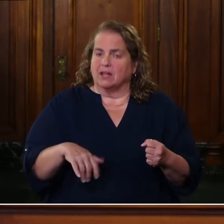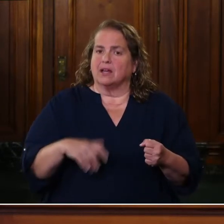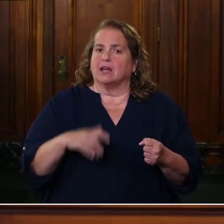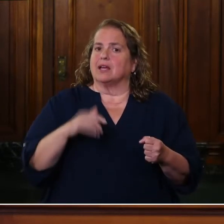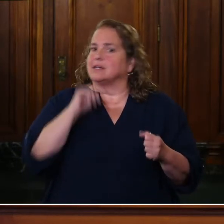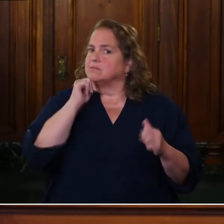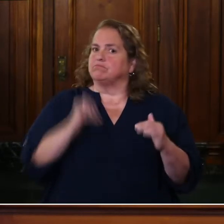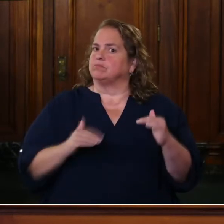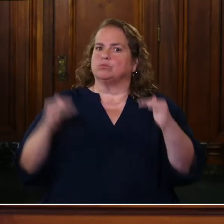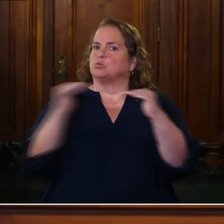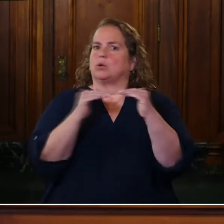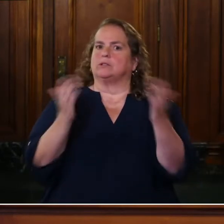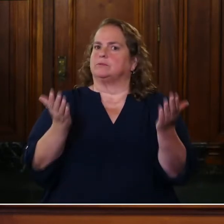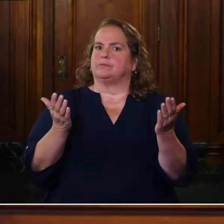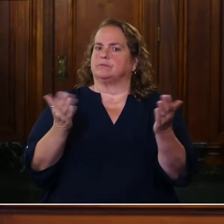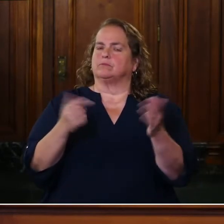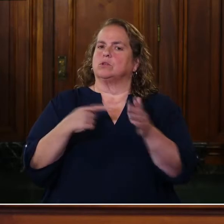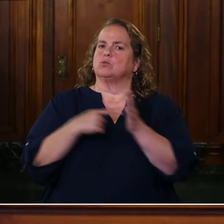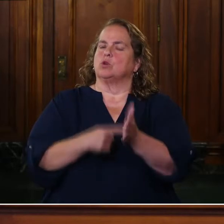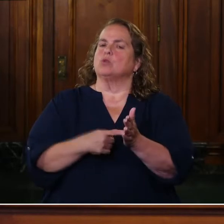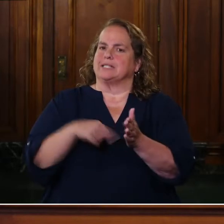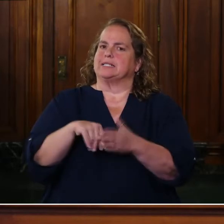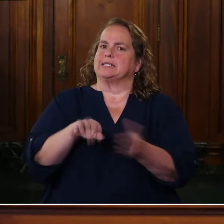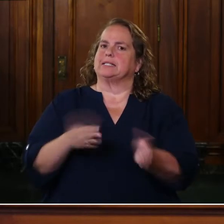Inequality here has resulted in death.